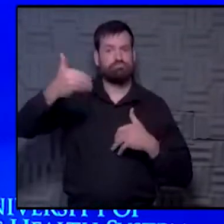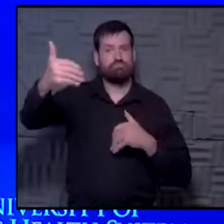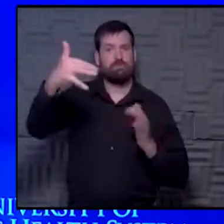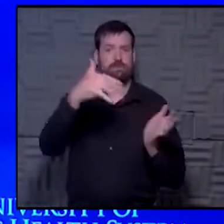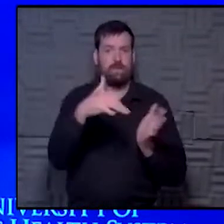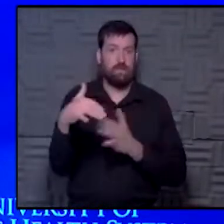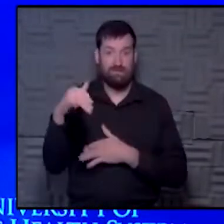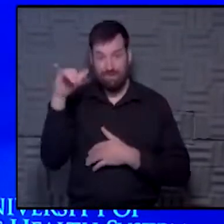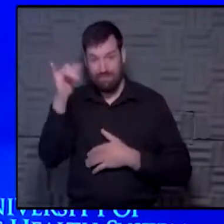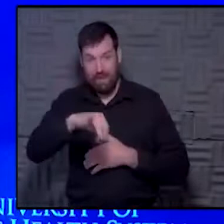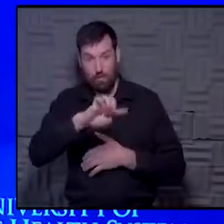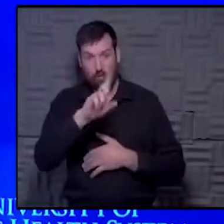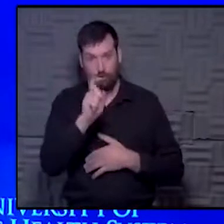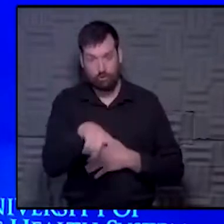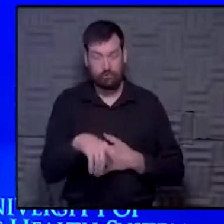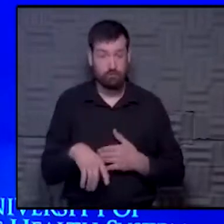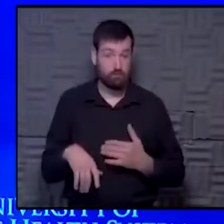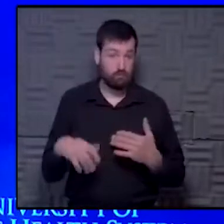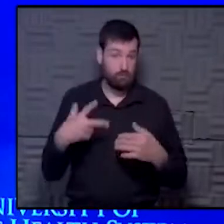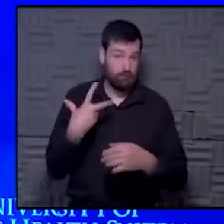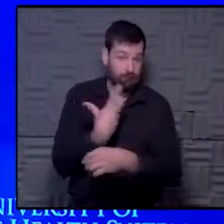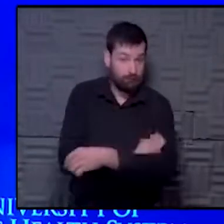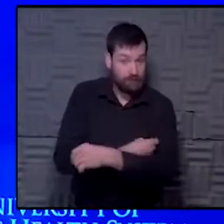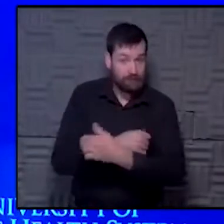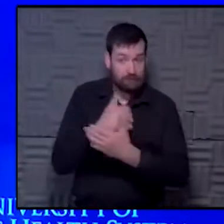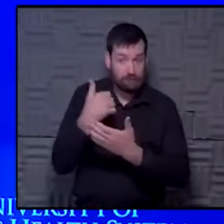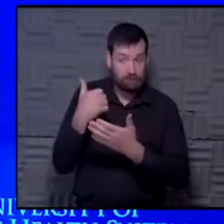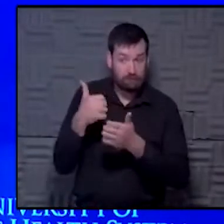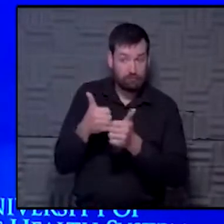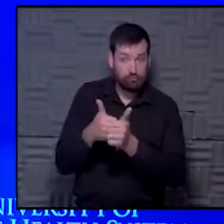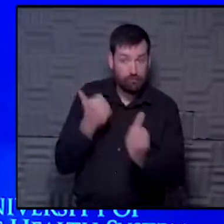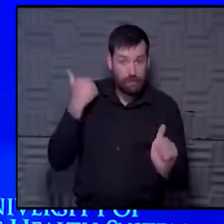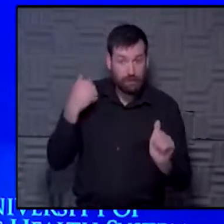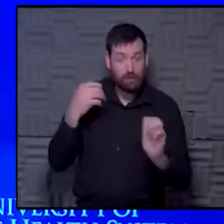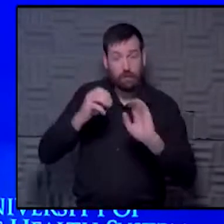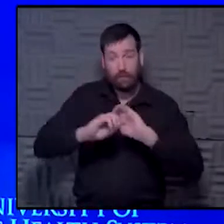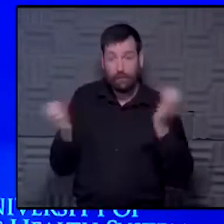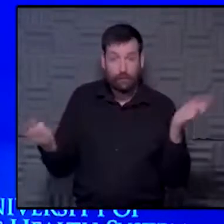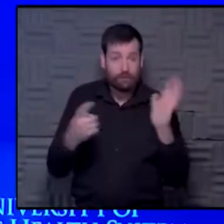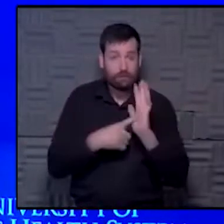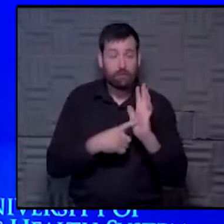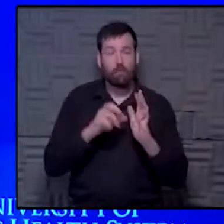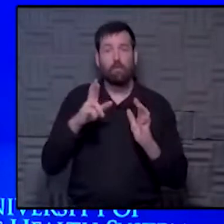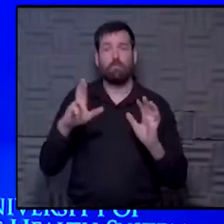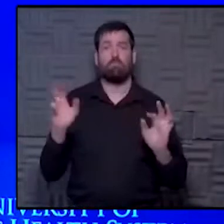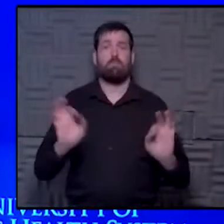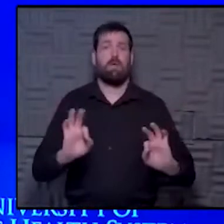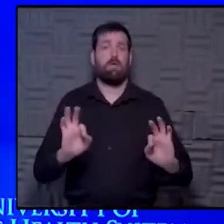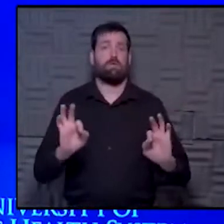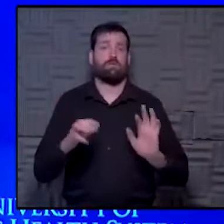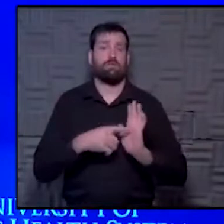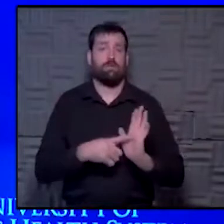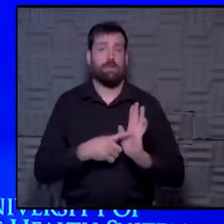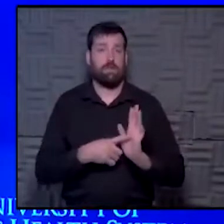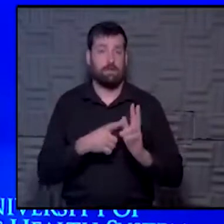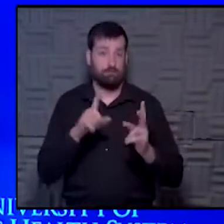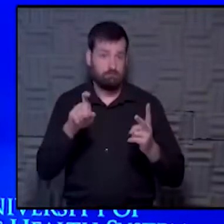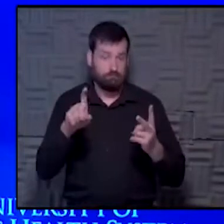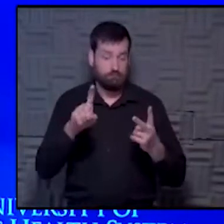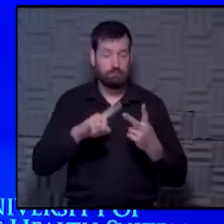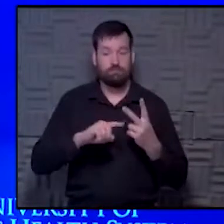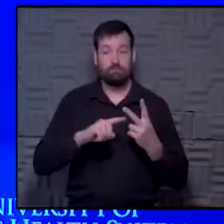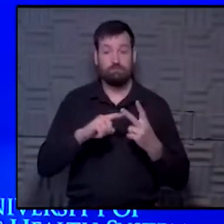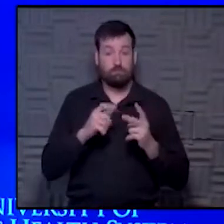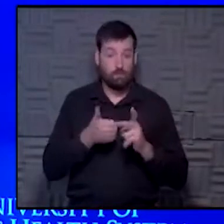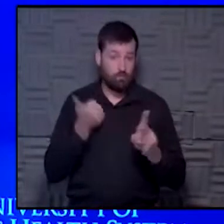the question you're asking. Does vaccination prevent asymptomatic or mildly symptomatic disease? And does vaccination